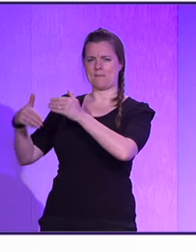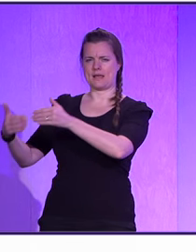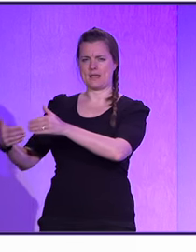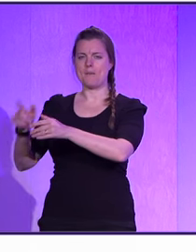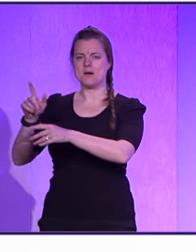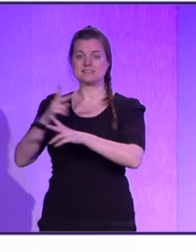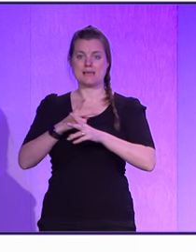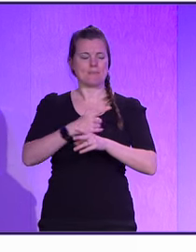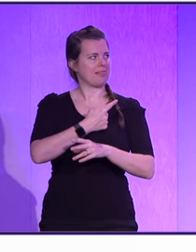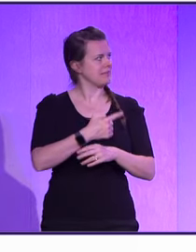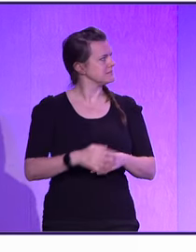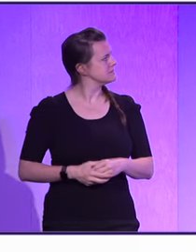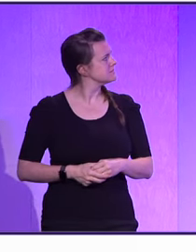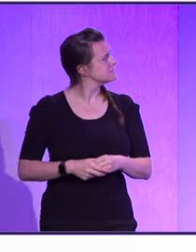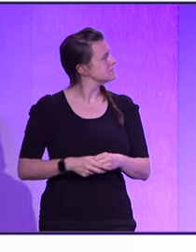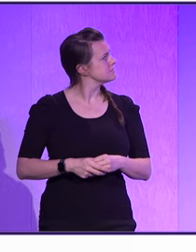this knowledge?